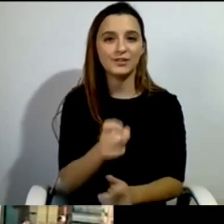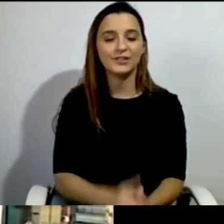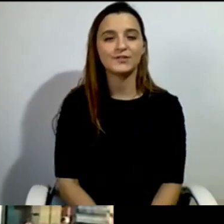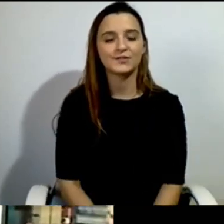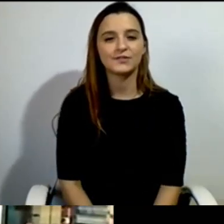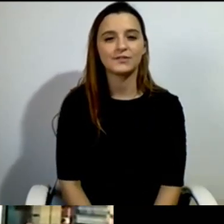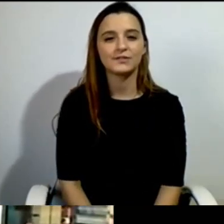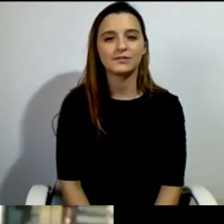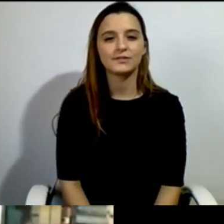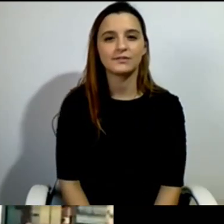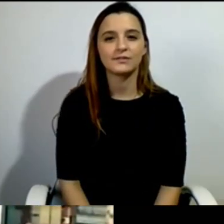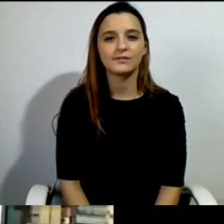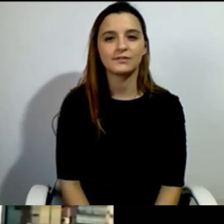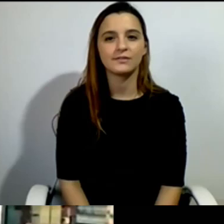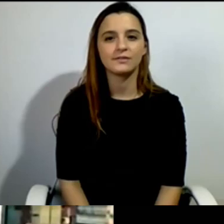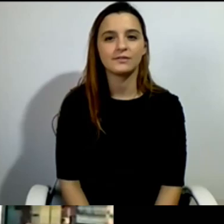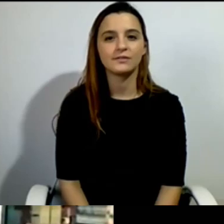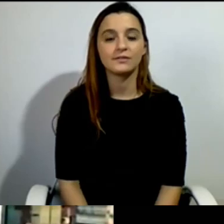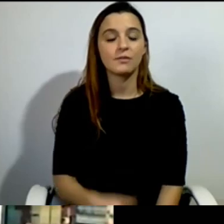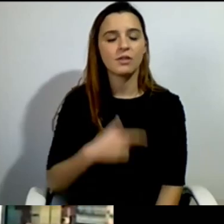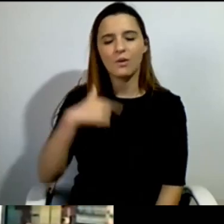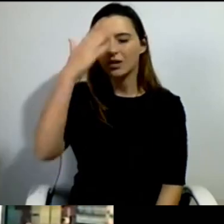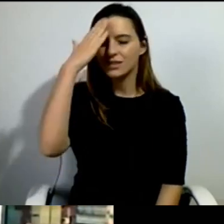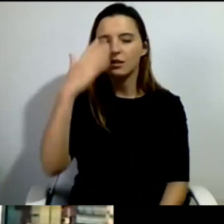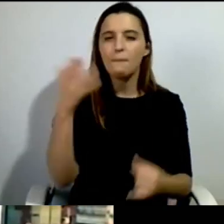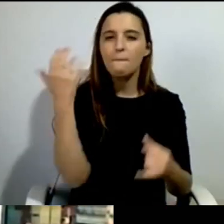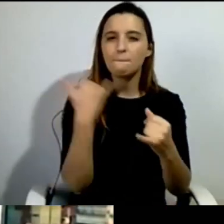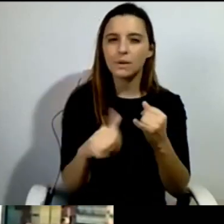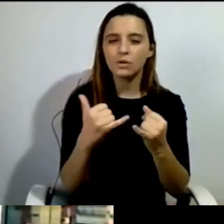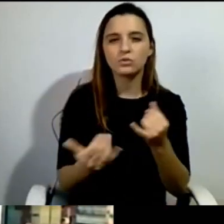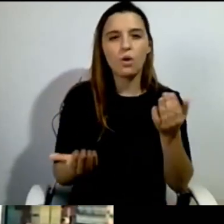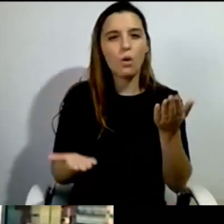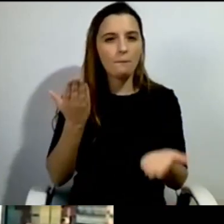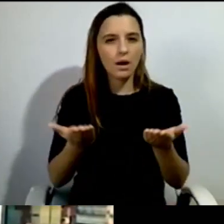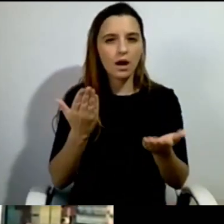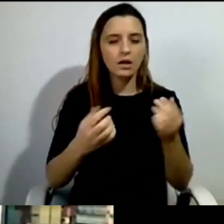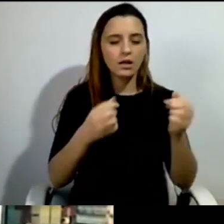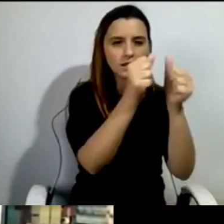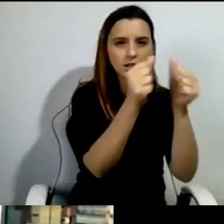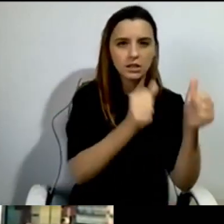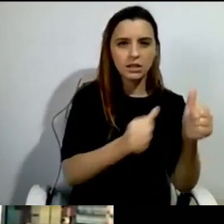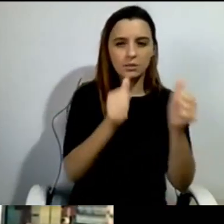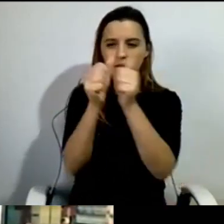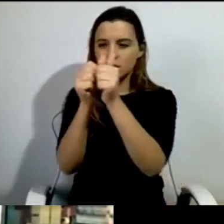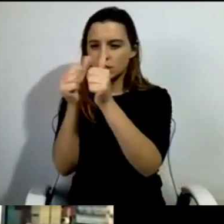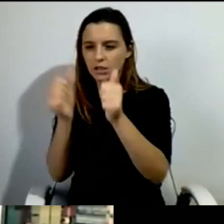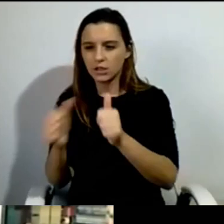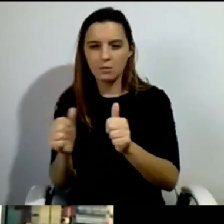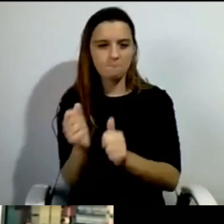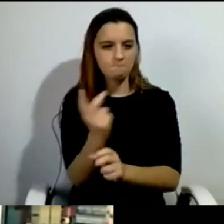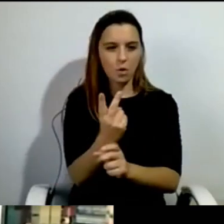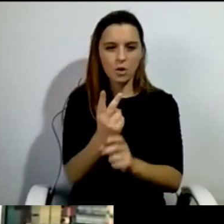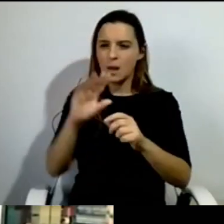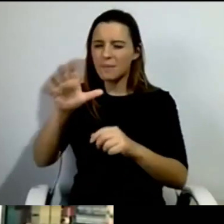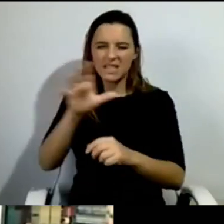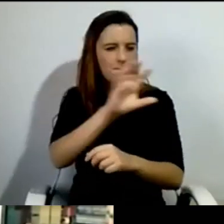dangerous to compare the different systems in the different countries without knowing the background on which the systems